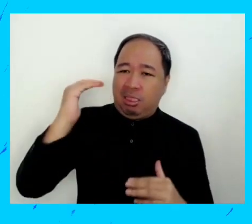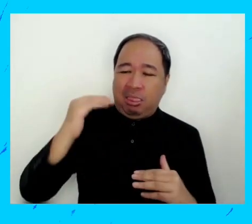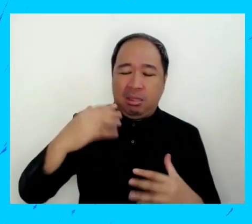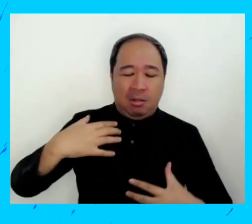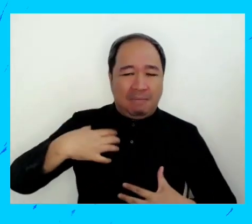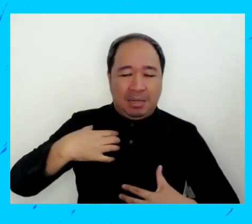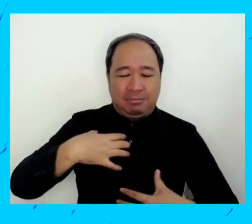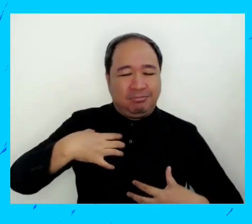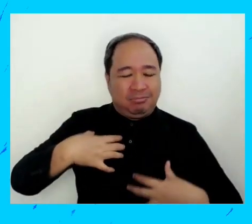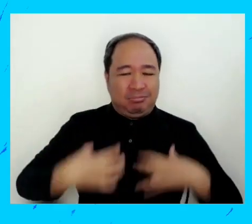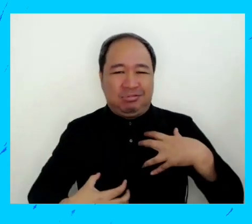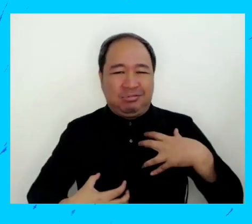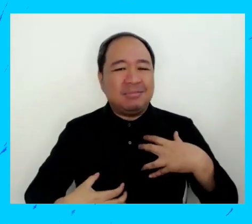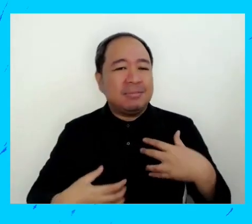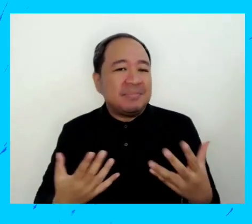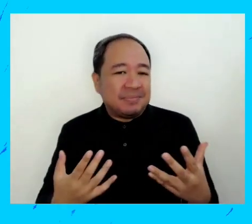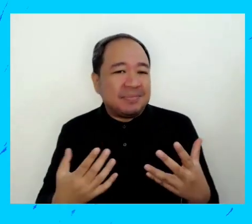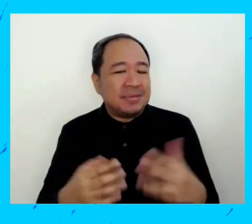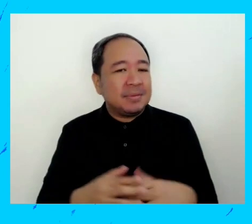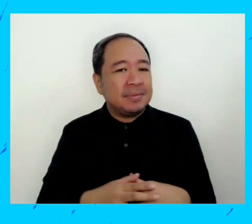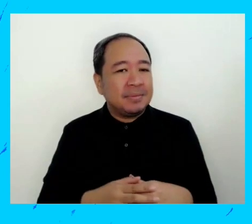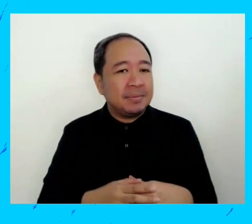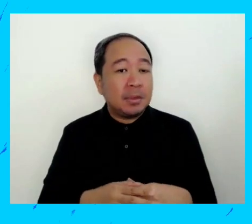desequilibrios hormonales.